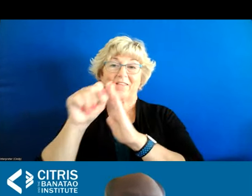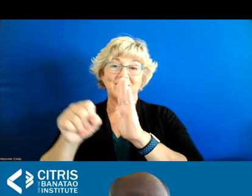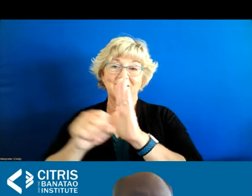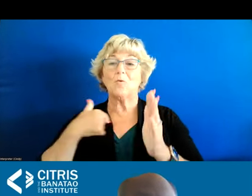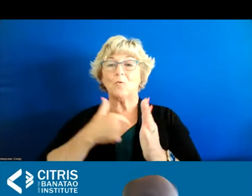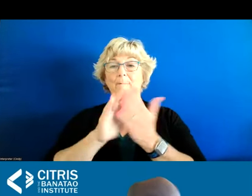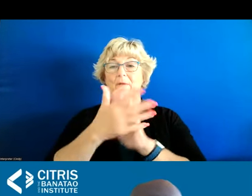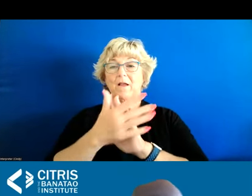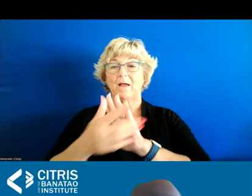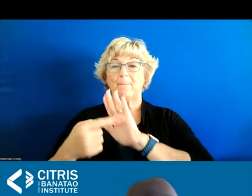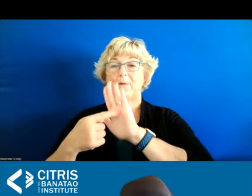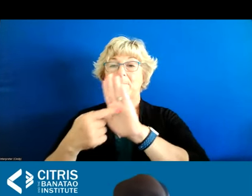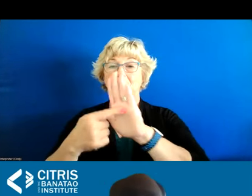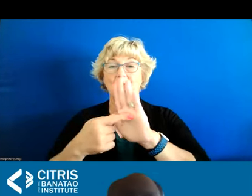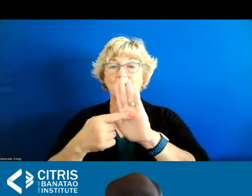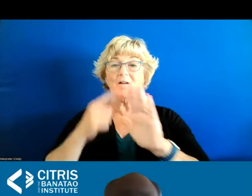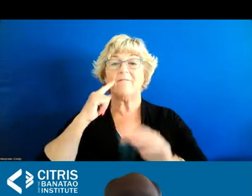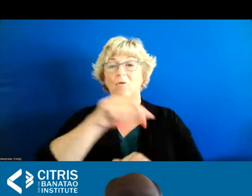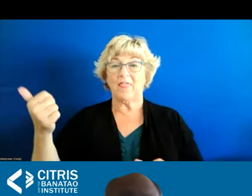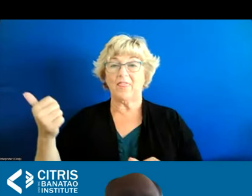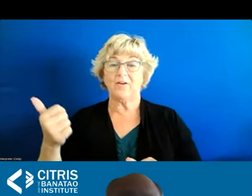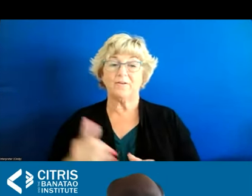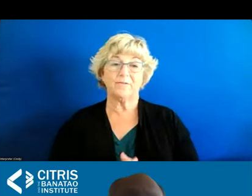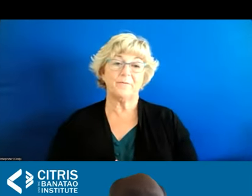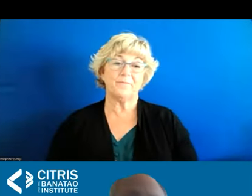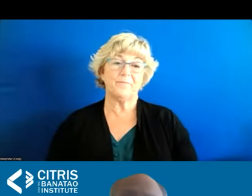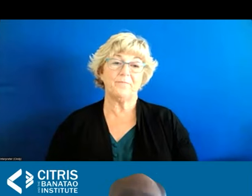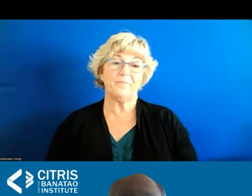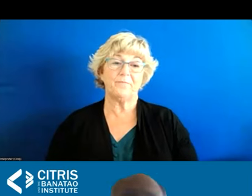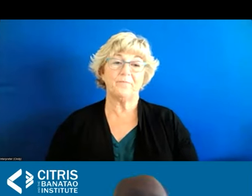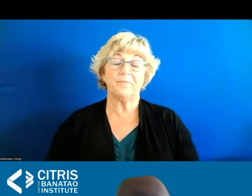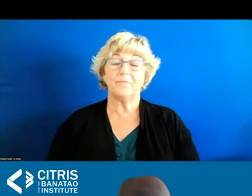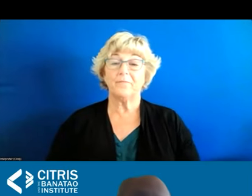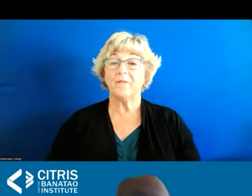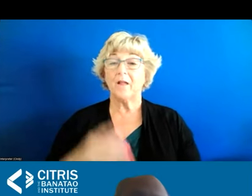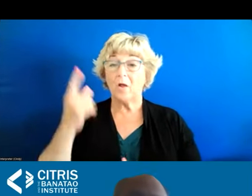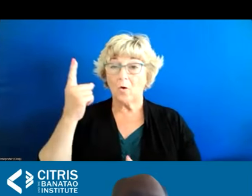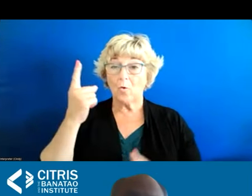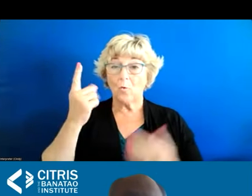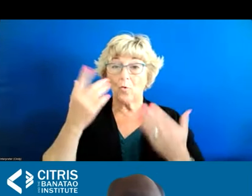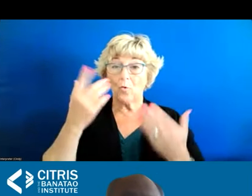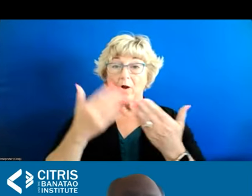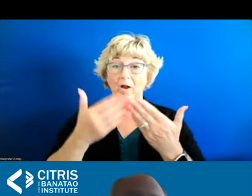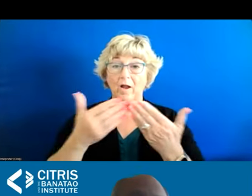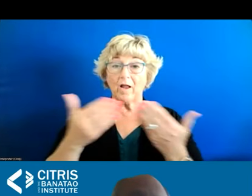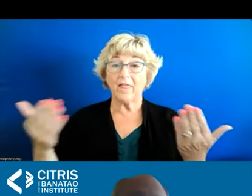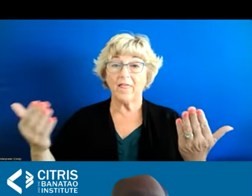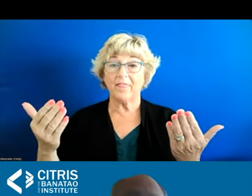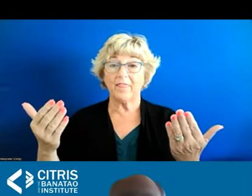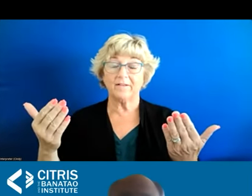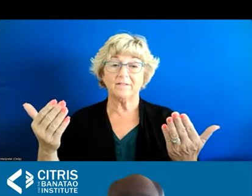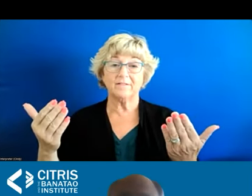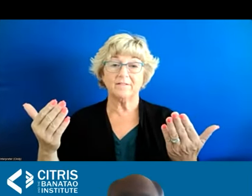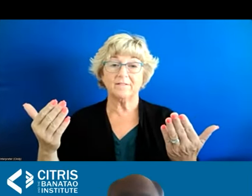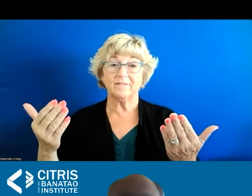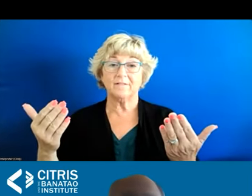next slide please so one of the things we have done is tried to distill some of the work that's gone on through the master plan on